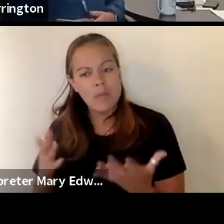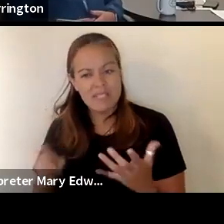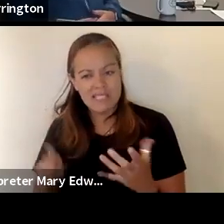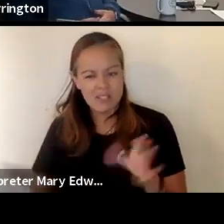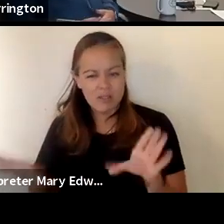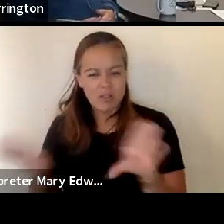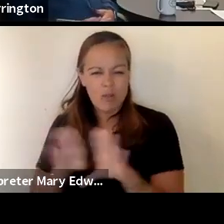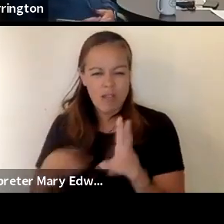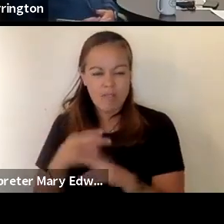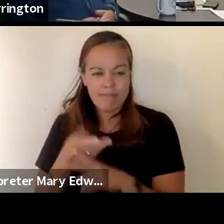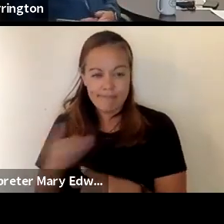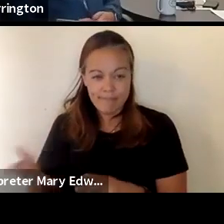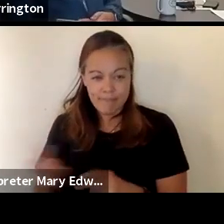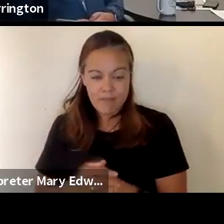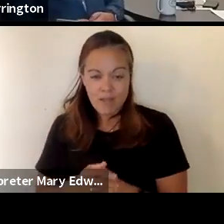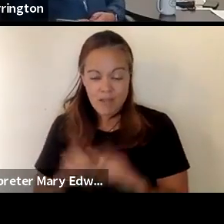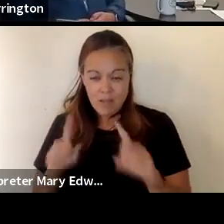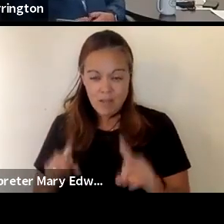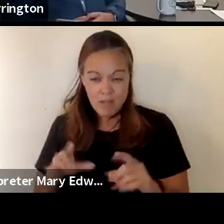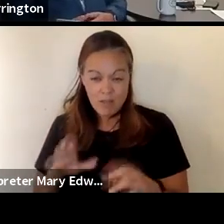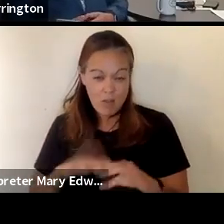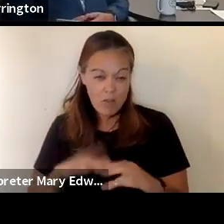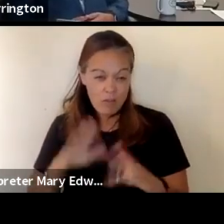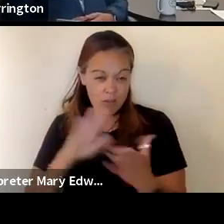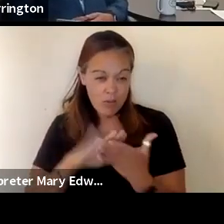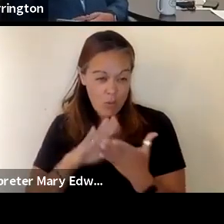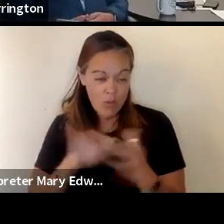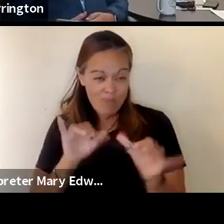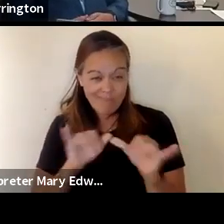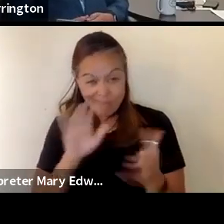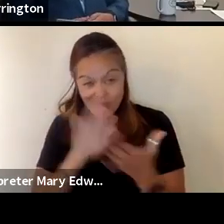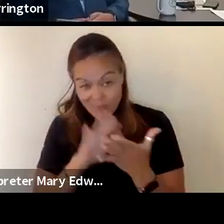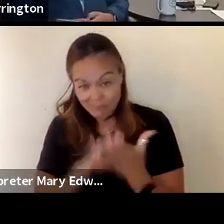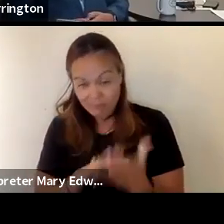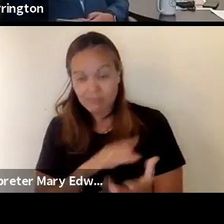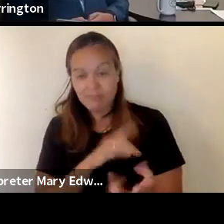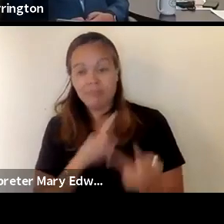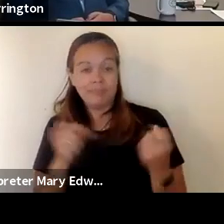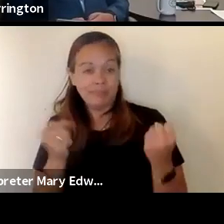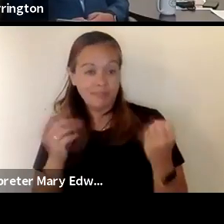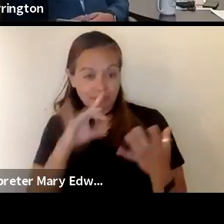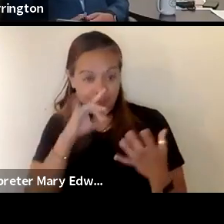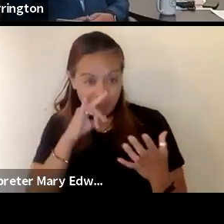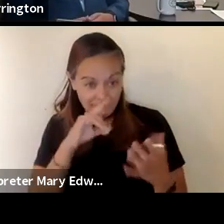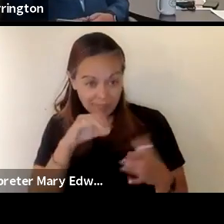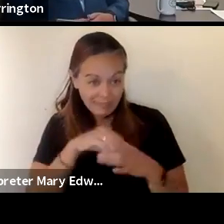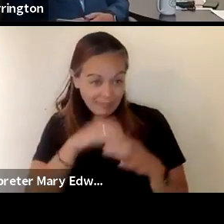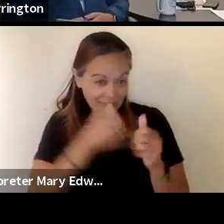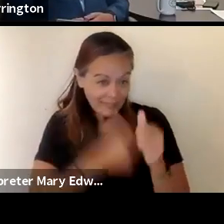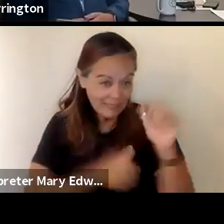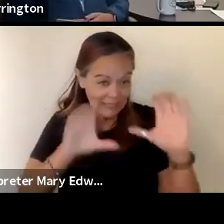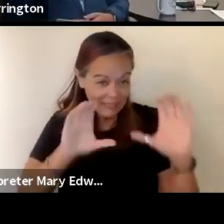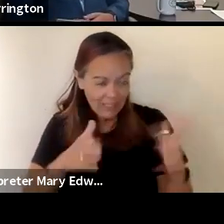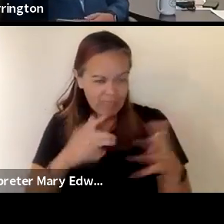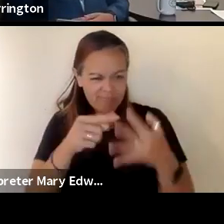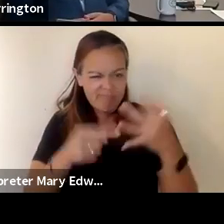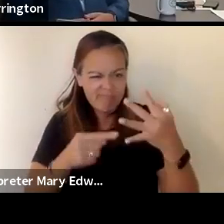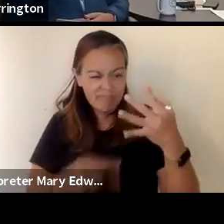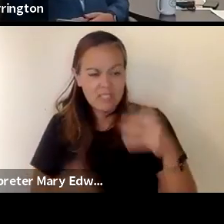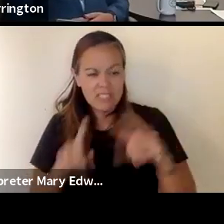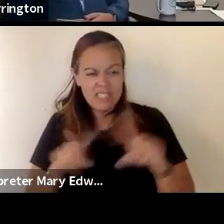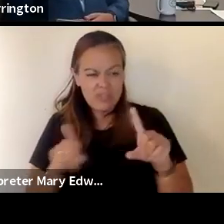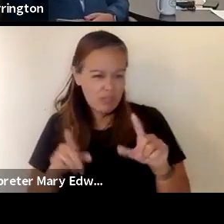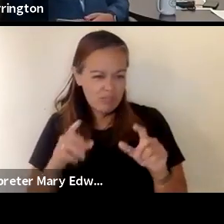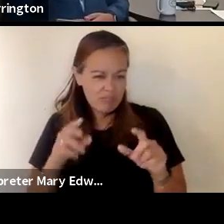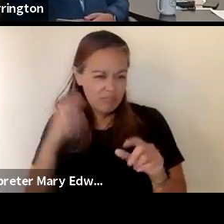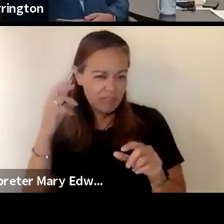school the size of the school the how many kids in each class uh so there's a lot of different variables so it's going to be